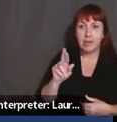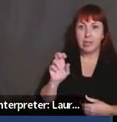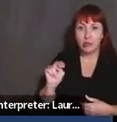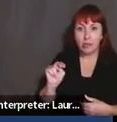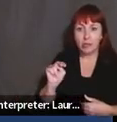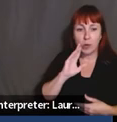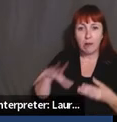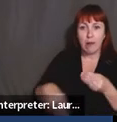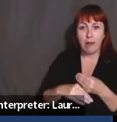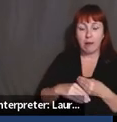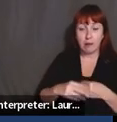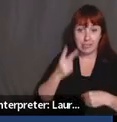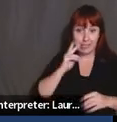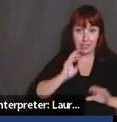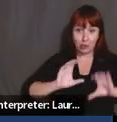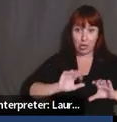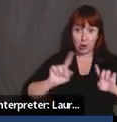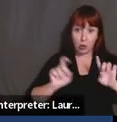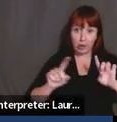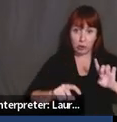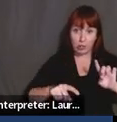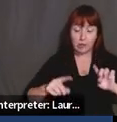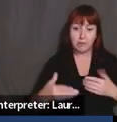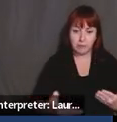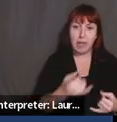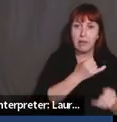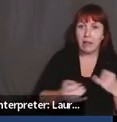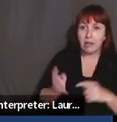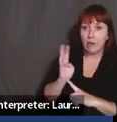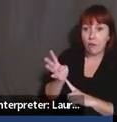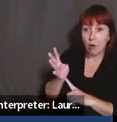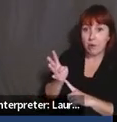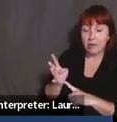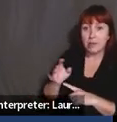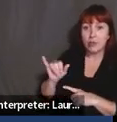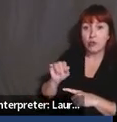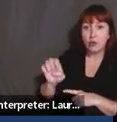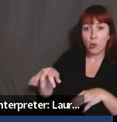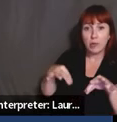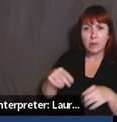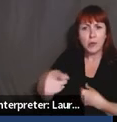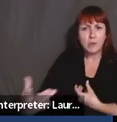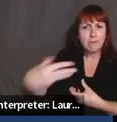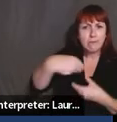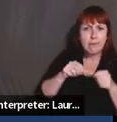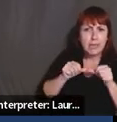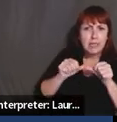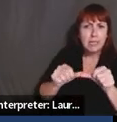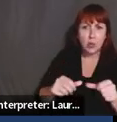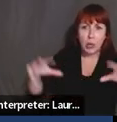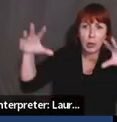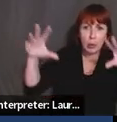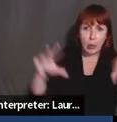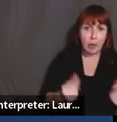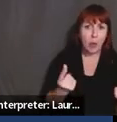from the chat. And then the last four minutes, Joe's going to explain how you can stay engaged with the topic after this webinar ends and